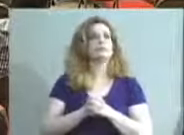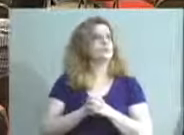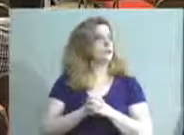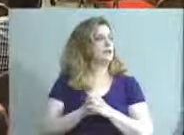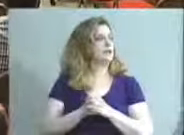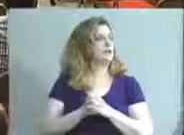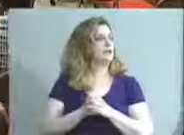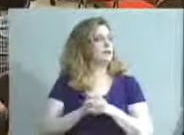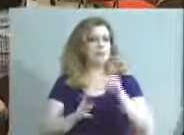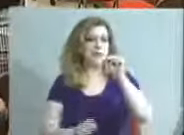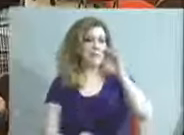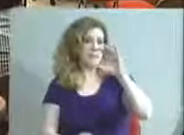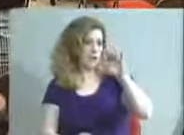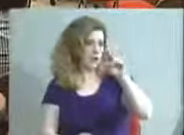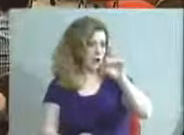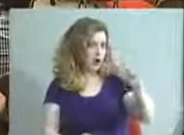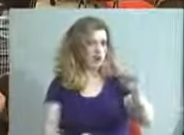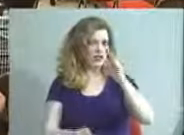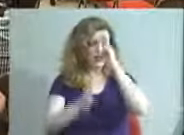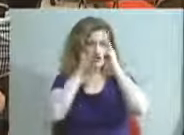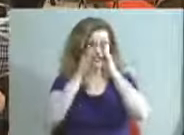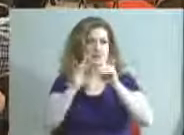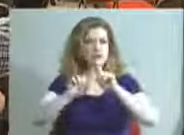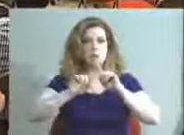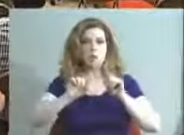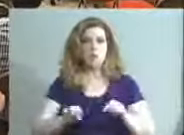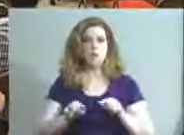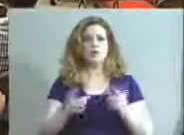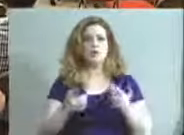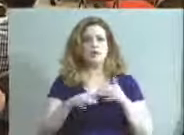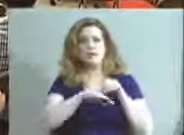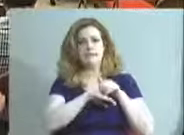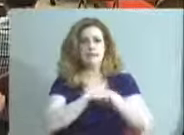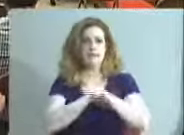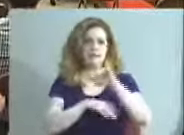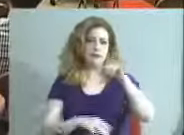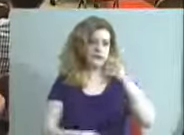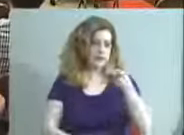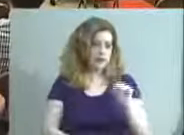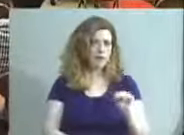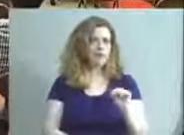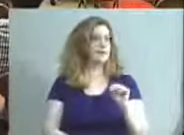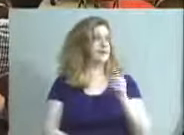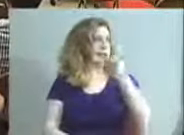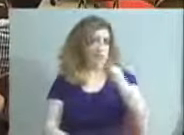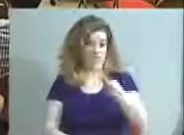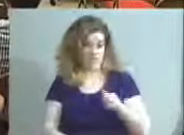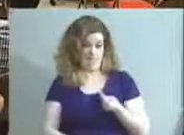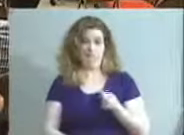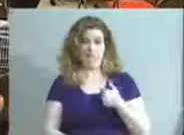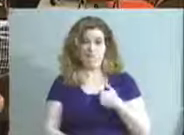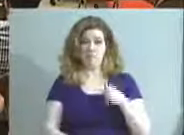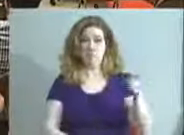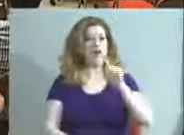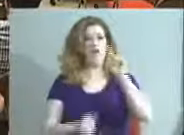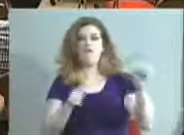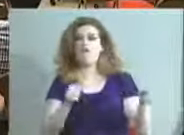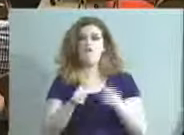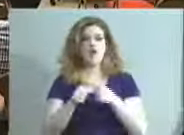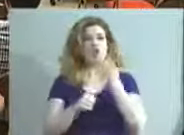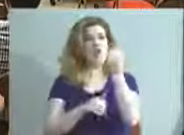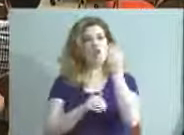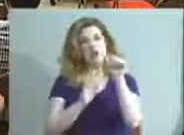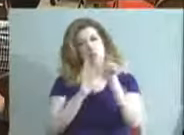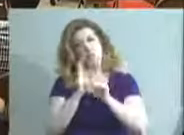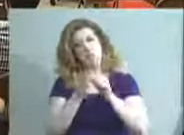The McCarthy Strategic Solutions that sent this to Jonathan, he passed it my way, was originally a 14-page